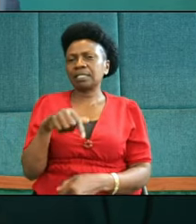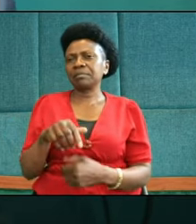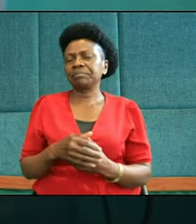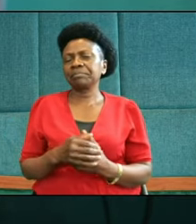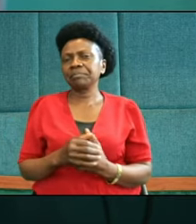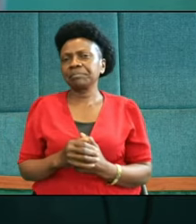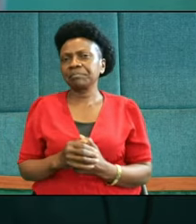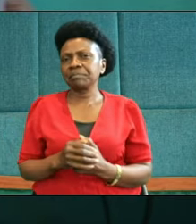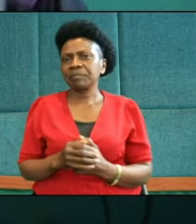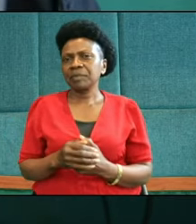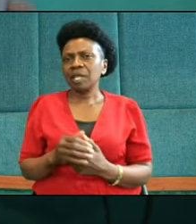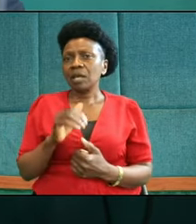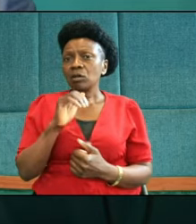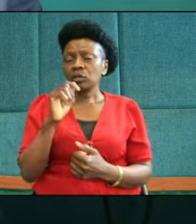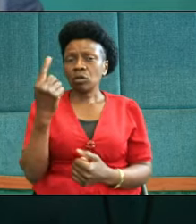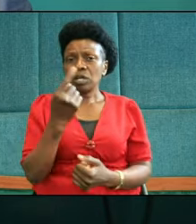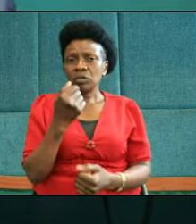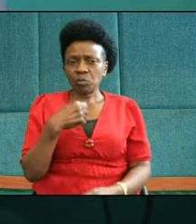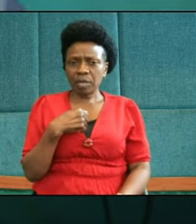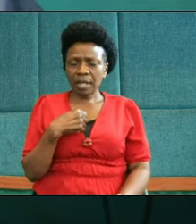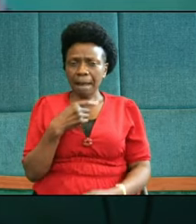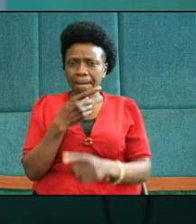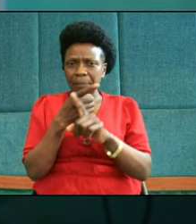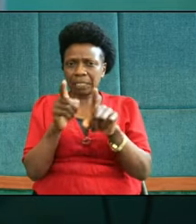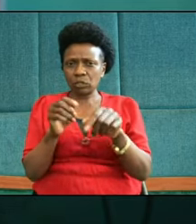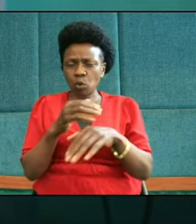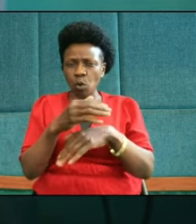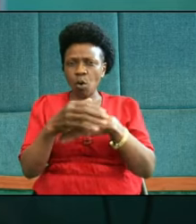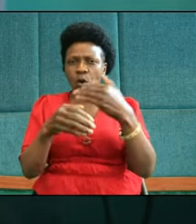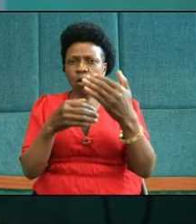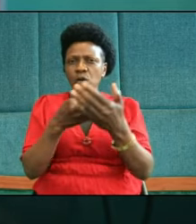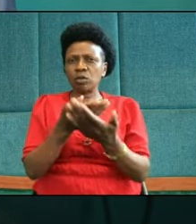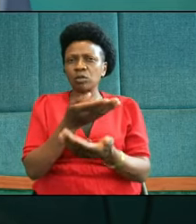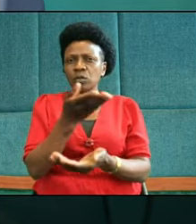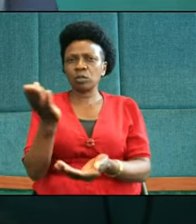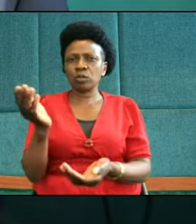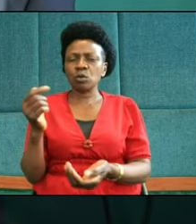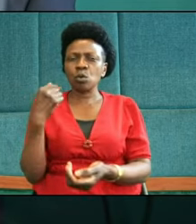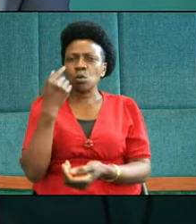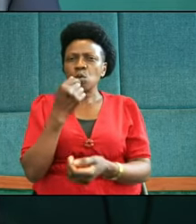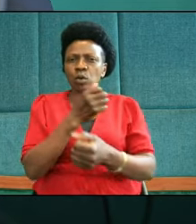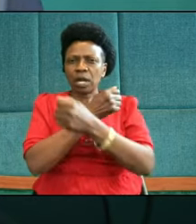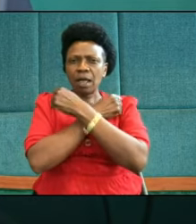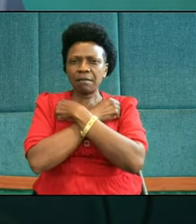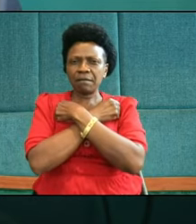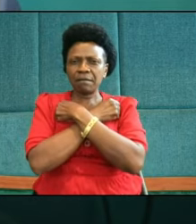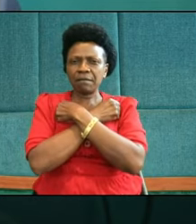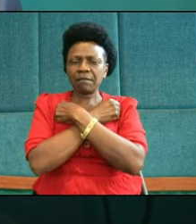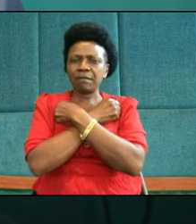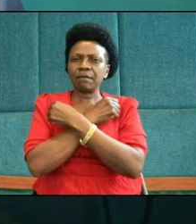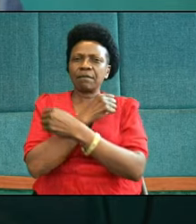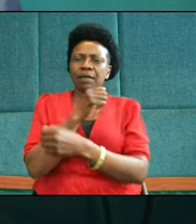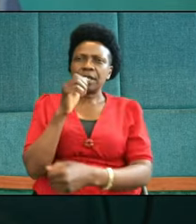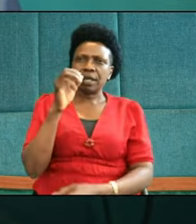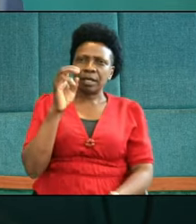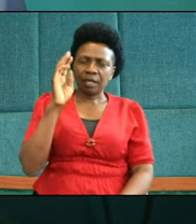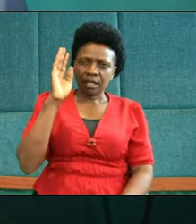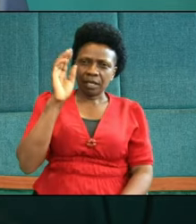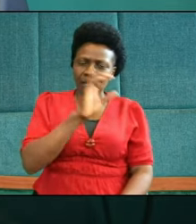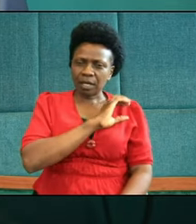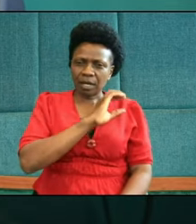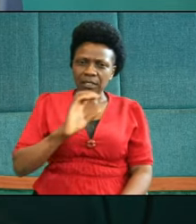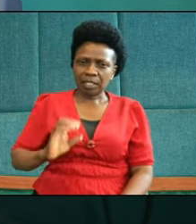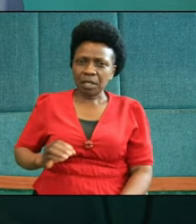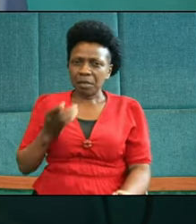on that day, and not only to me, but to all those who love his appearing. May we